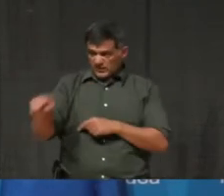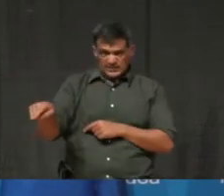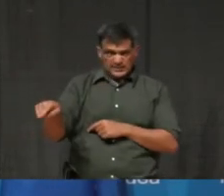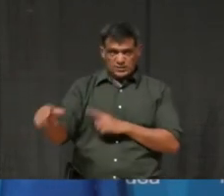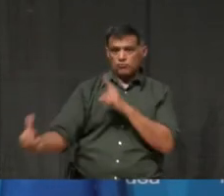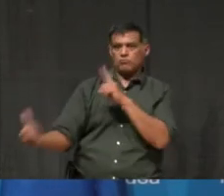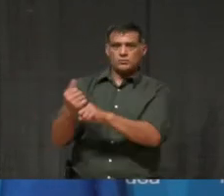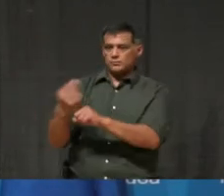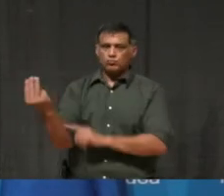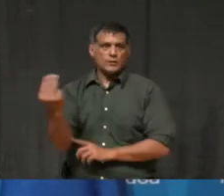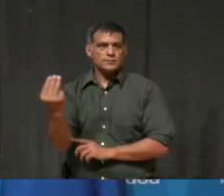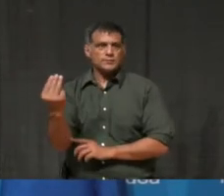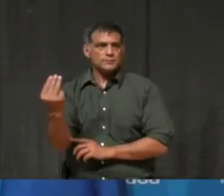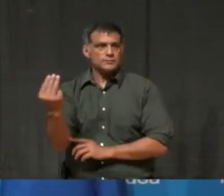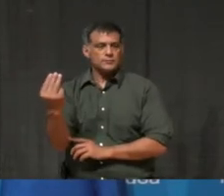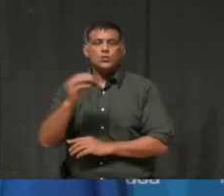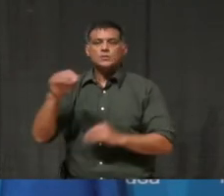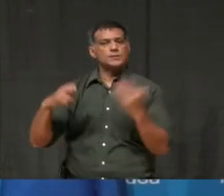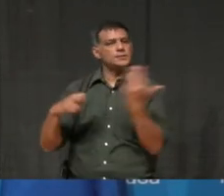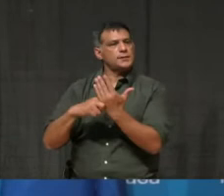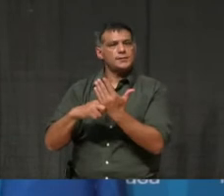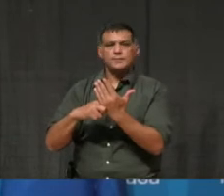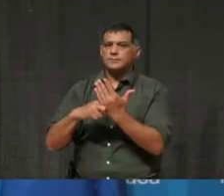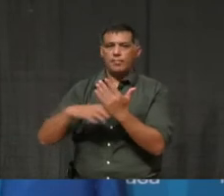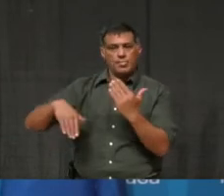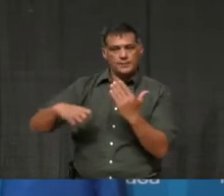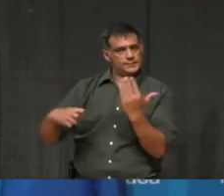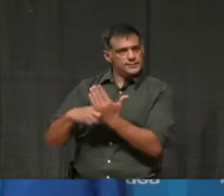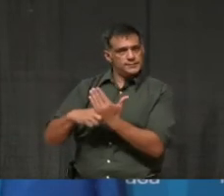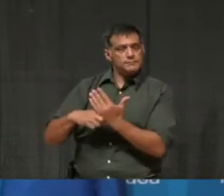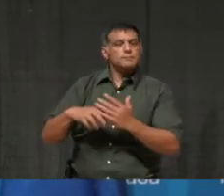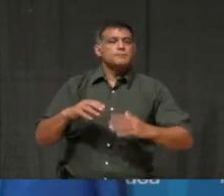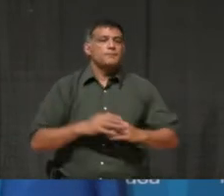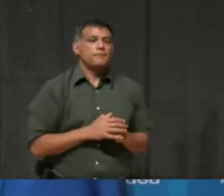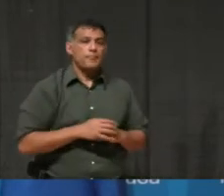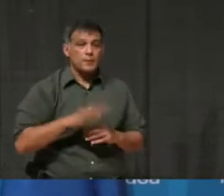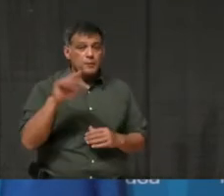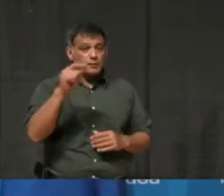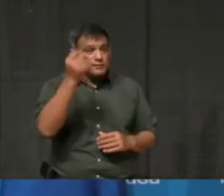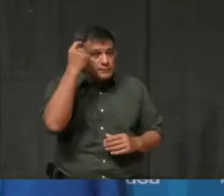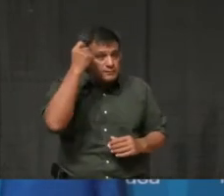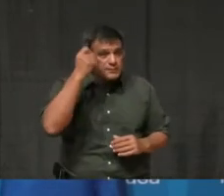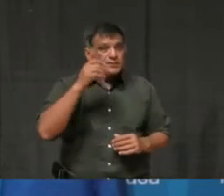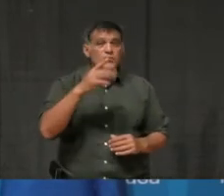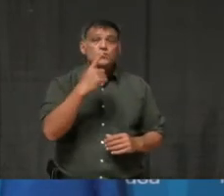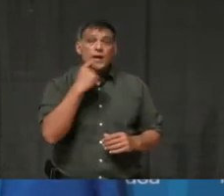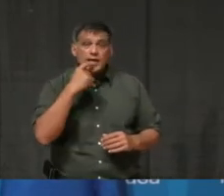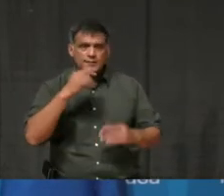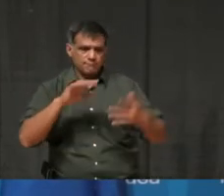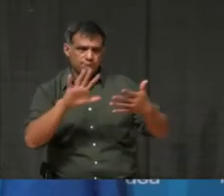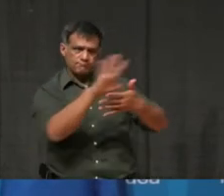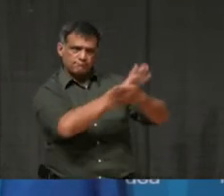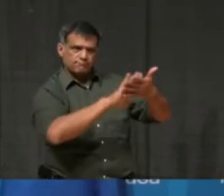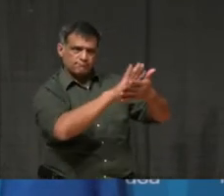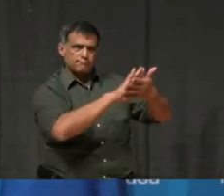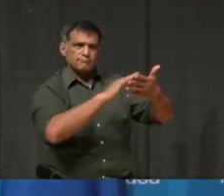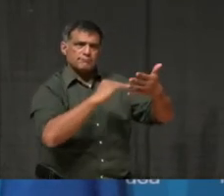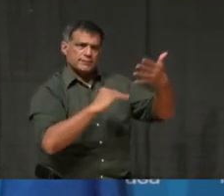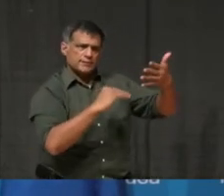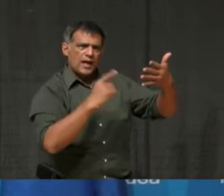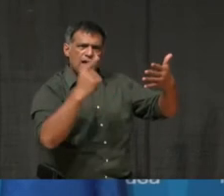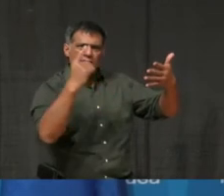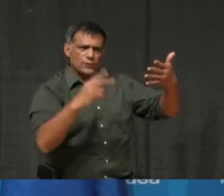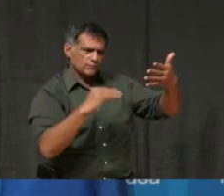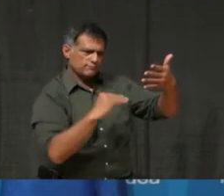tickets issued while we were in the red zone and the phase two and a half zone with respect to capacity limits and, and